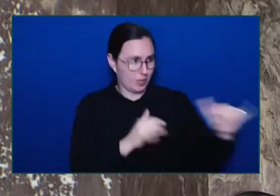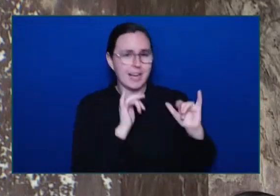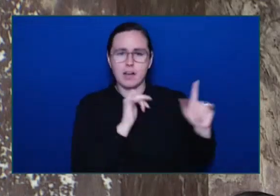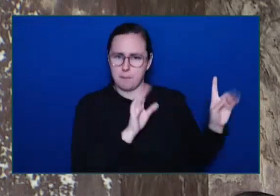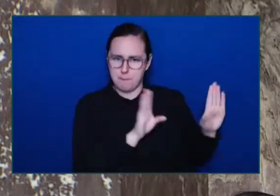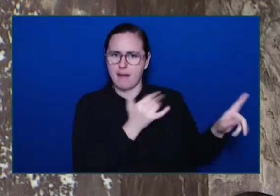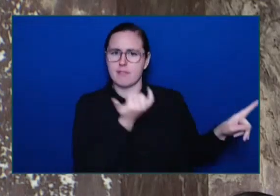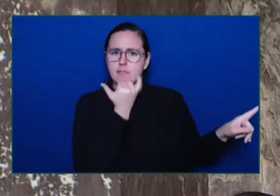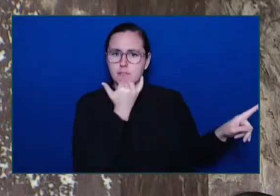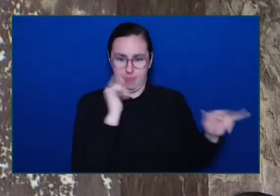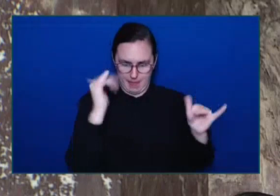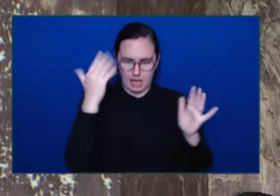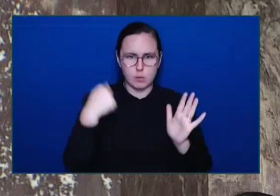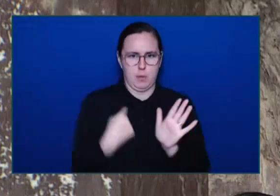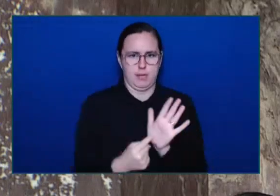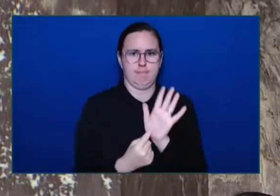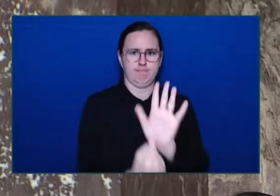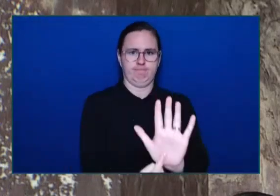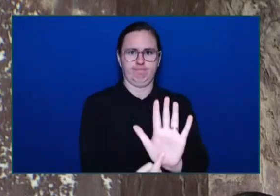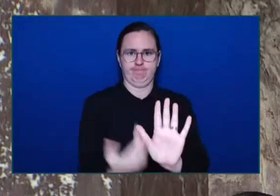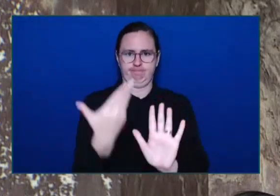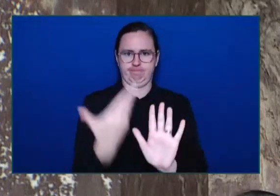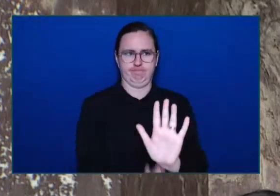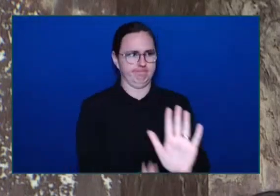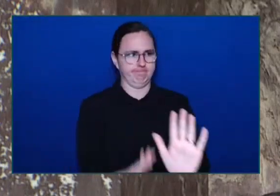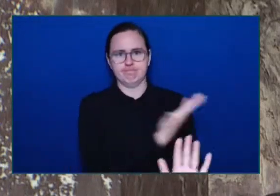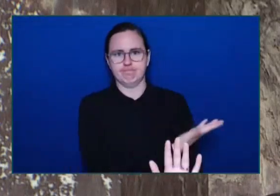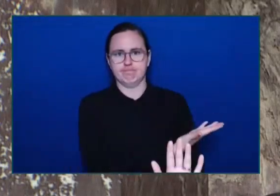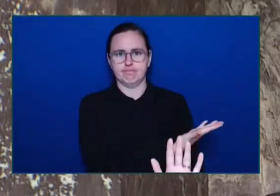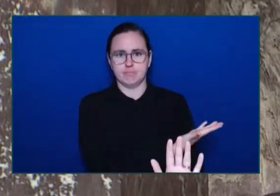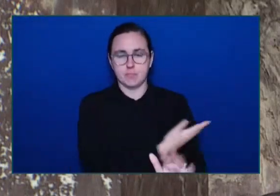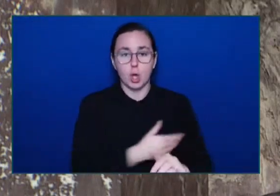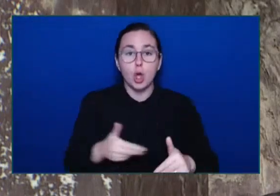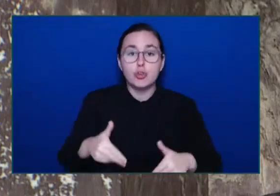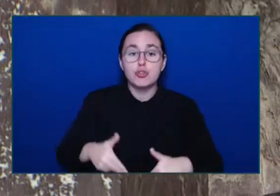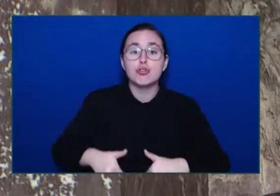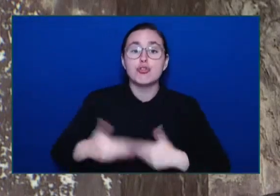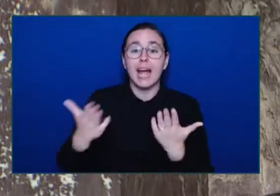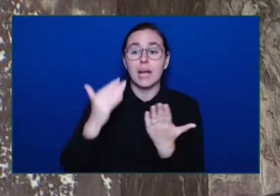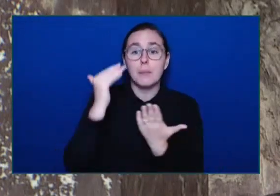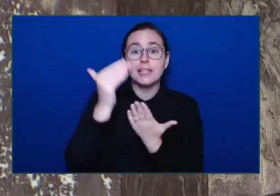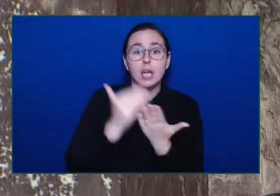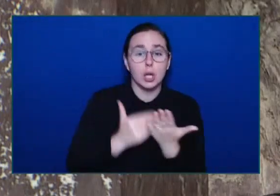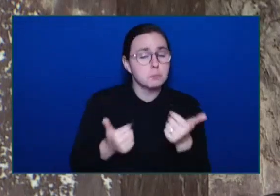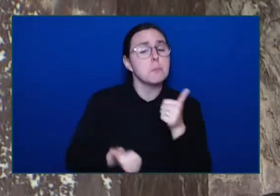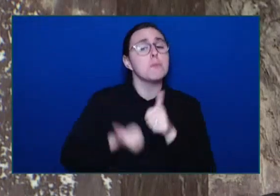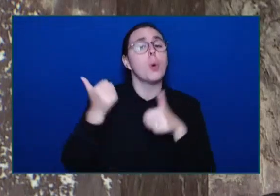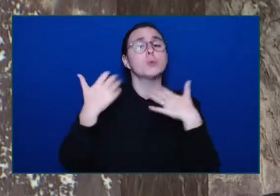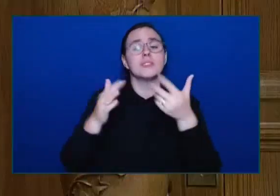been made Many of them Have already been enacted And the ones that remain All will be done By spring 2024